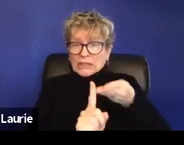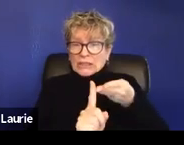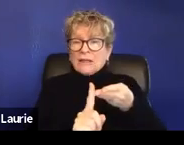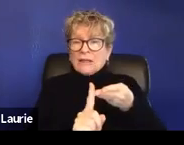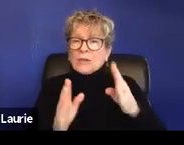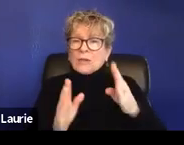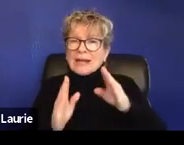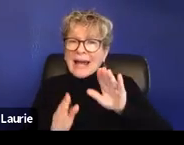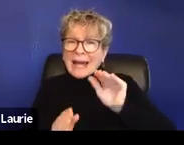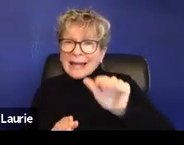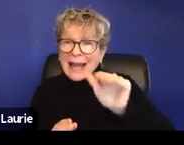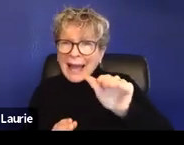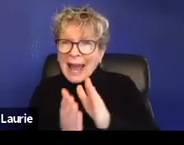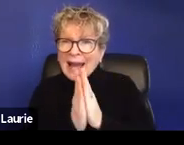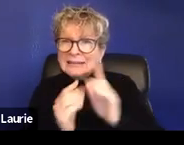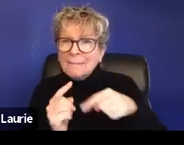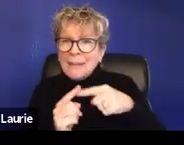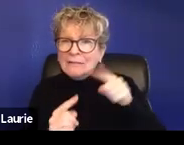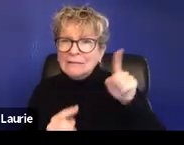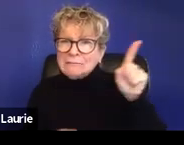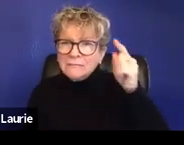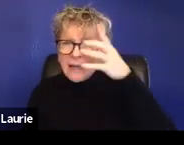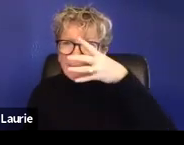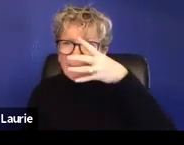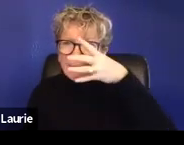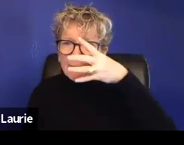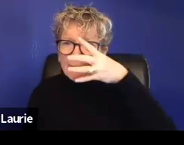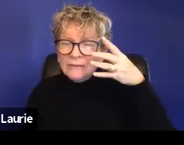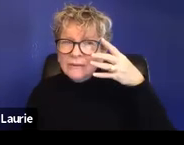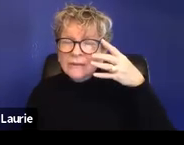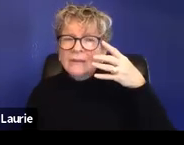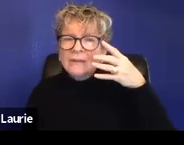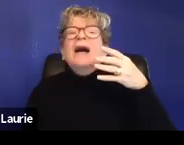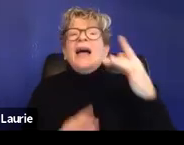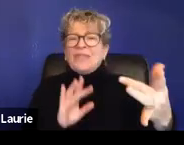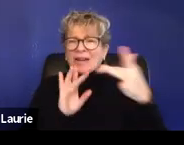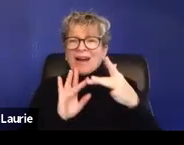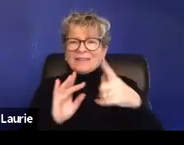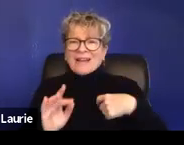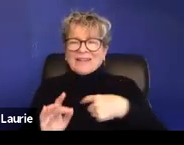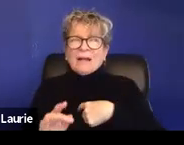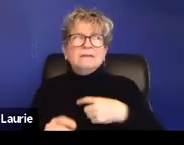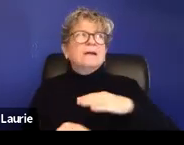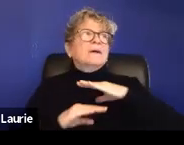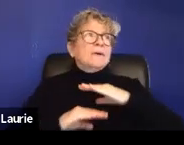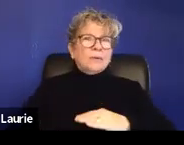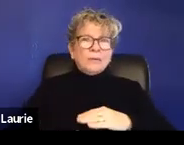asked about immigration and then contacted us. And I'm really glad she did because